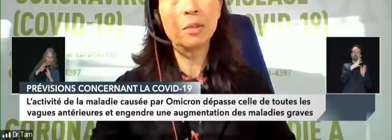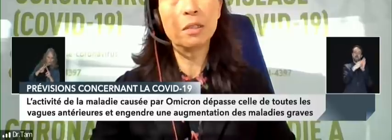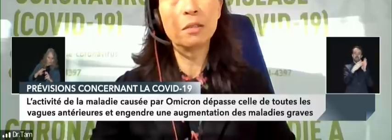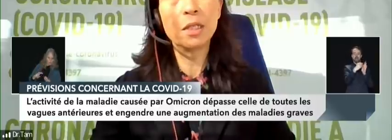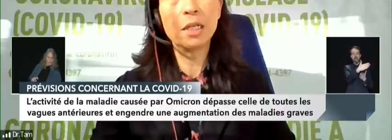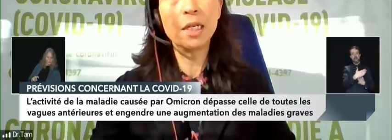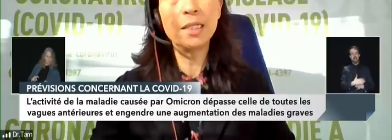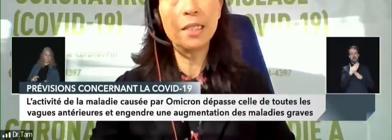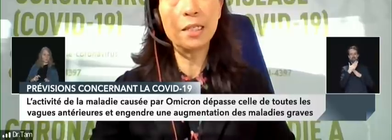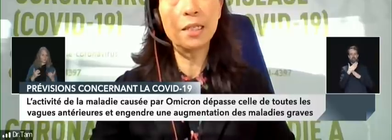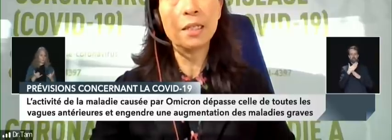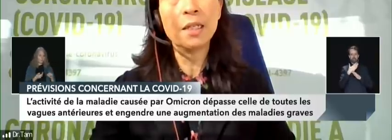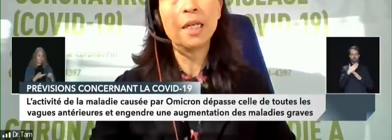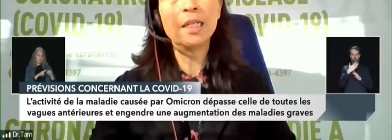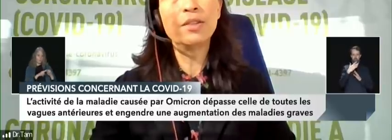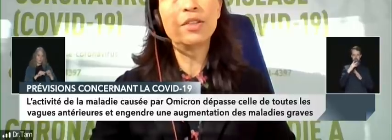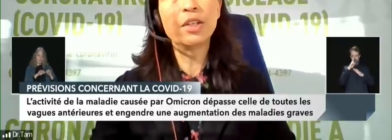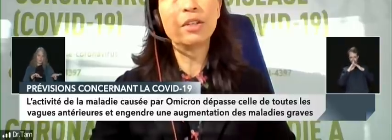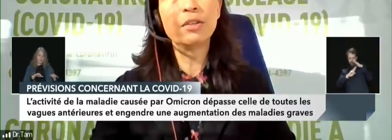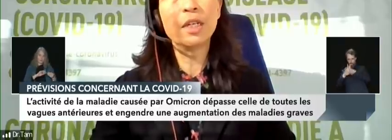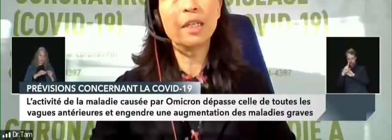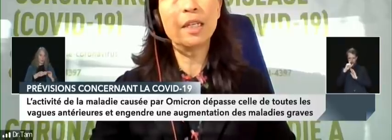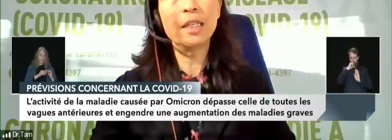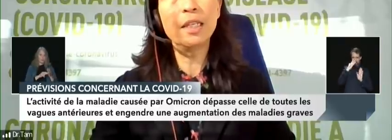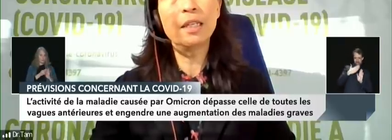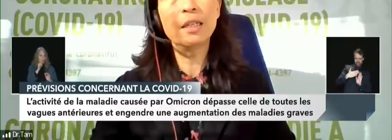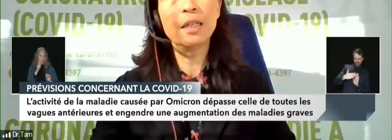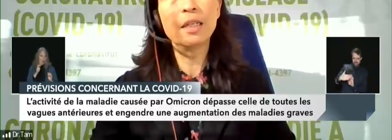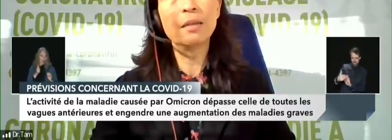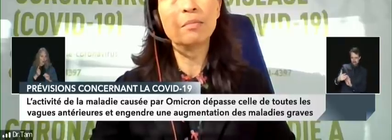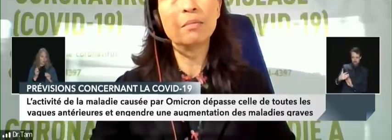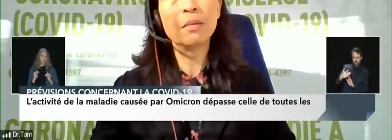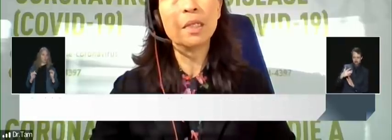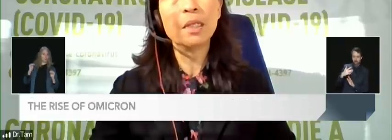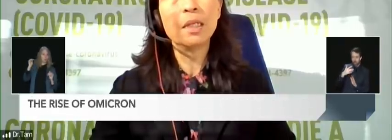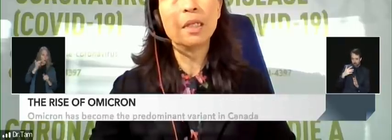hospital intake and so I think